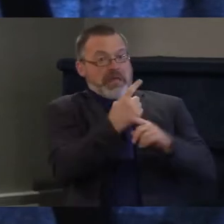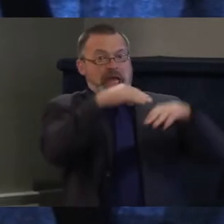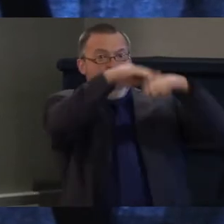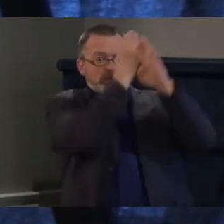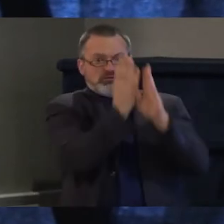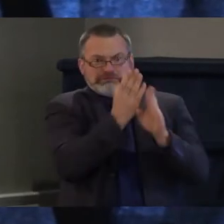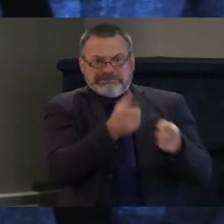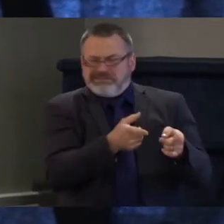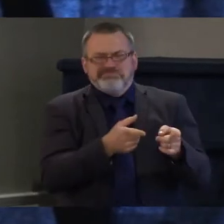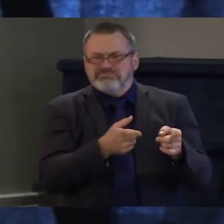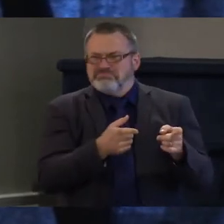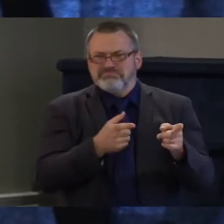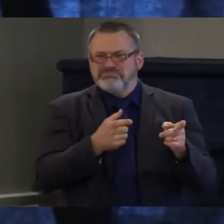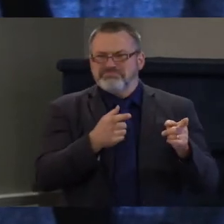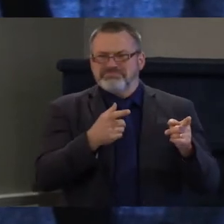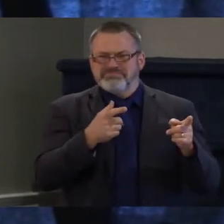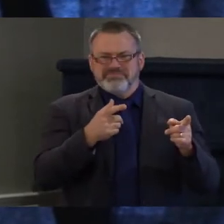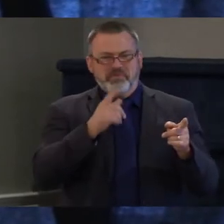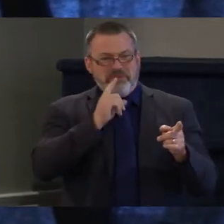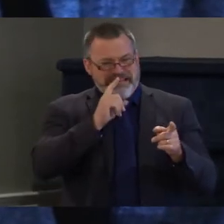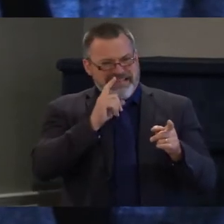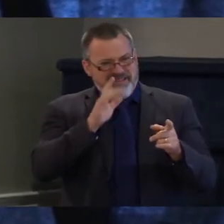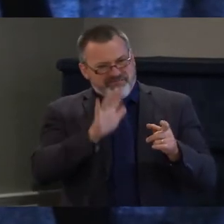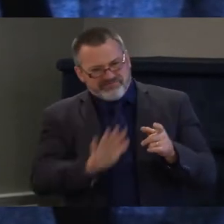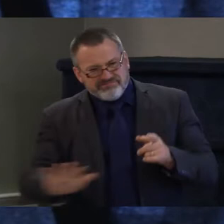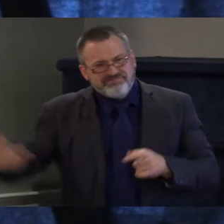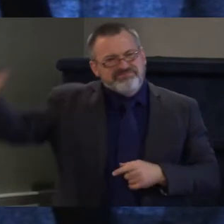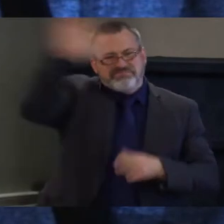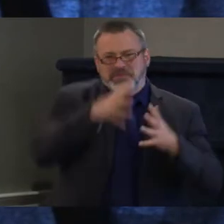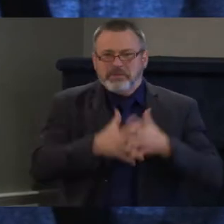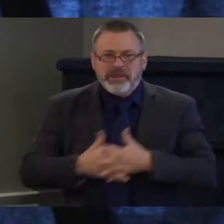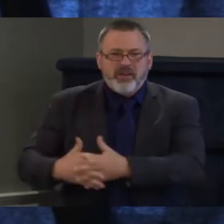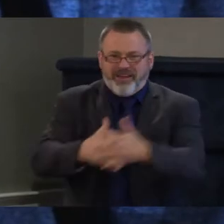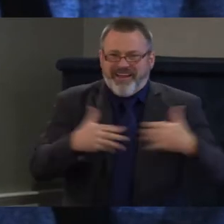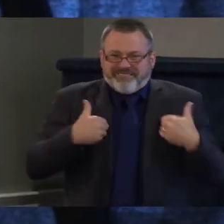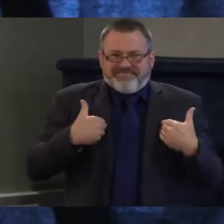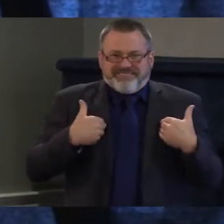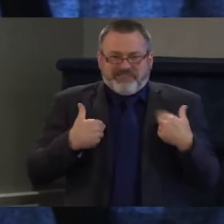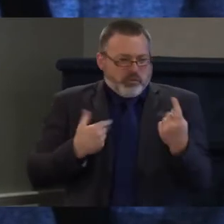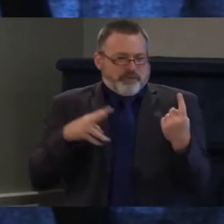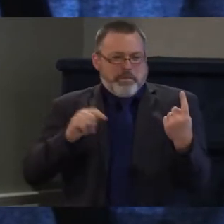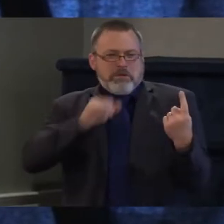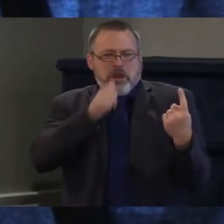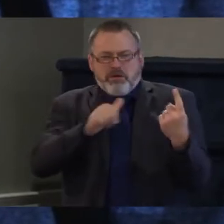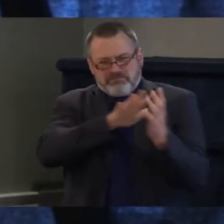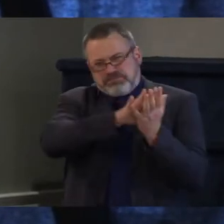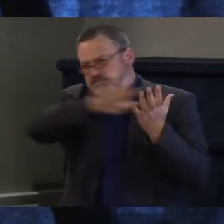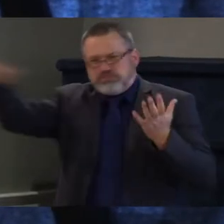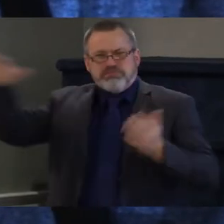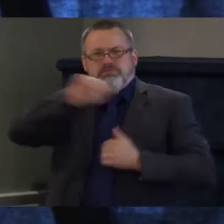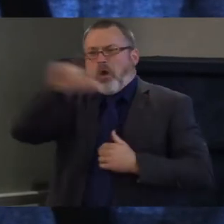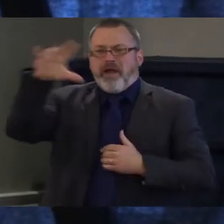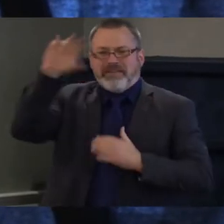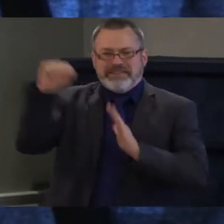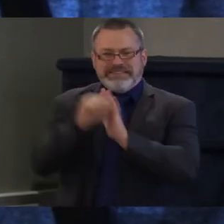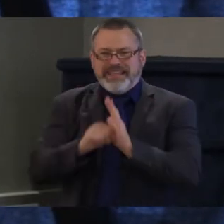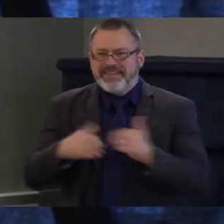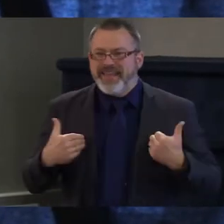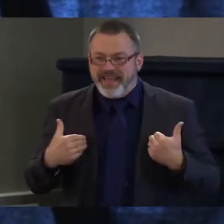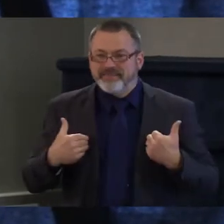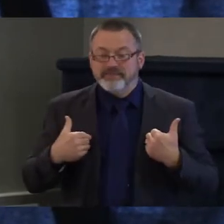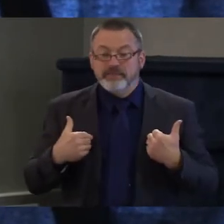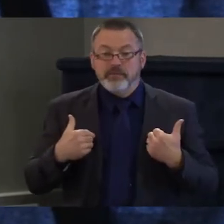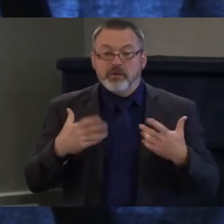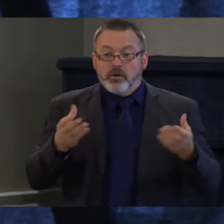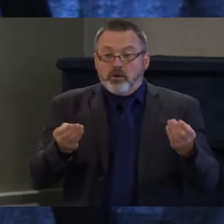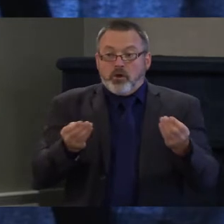crisis, and there are many factors that are driving it. Some of it is the supply chain. Some of it is the fact that there is a horrible war